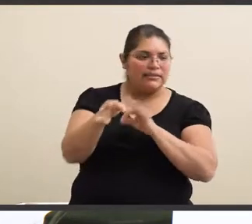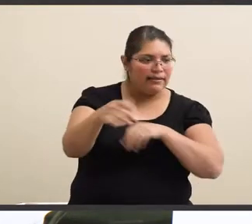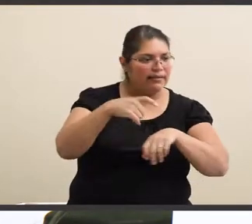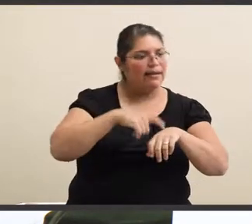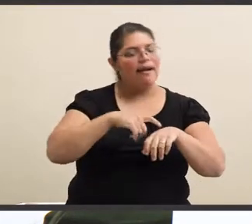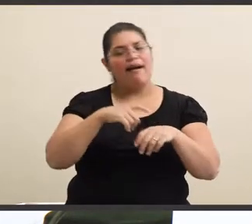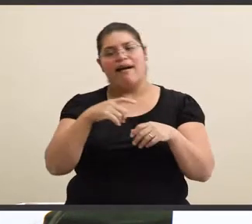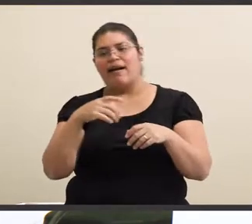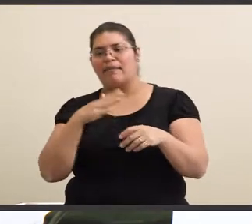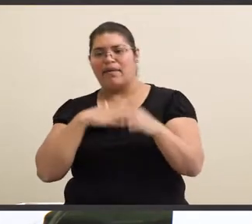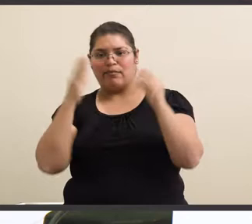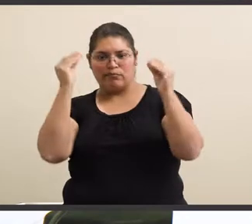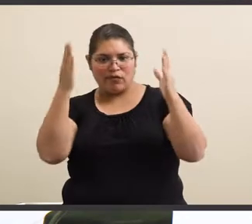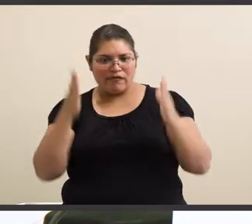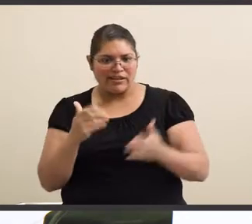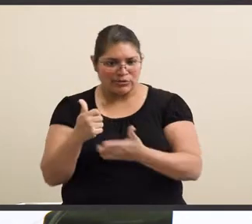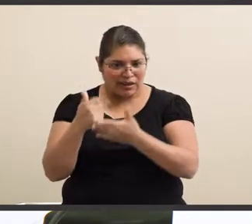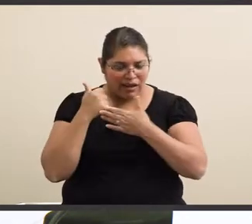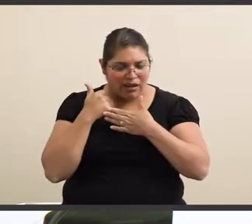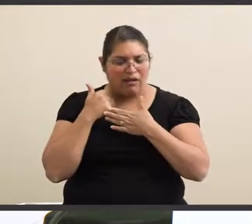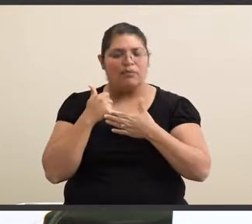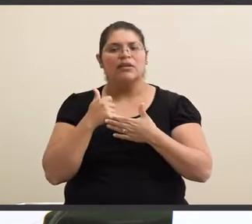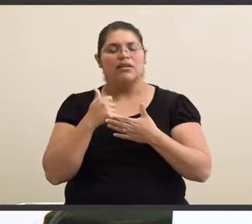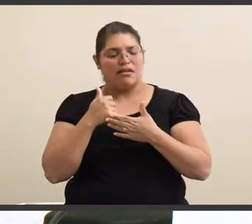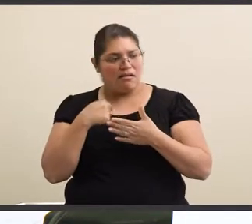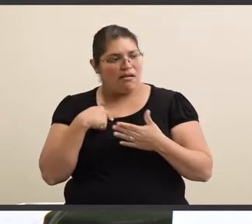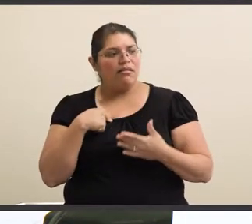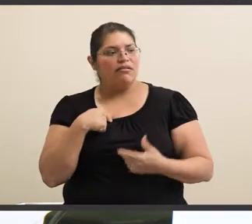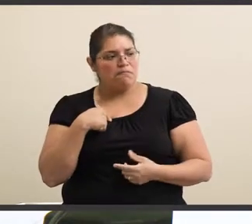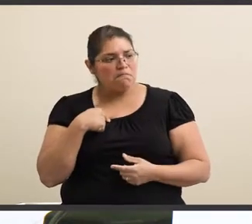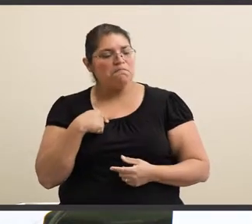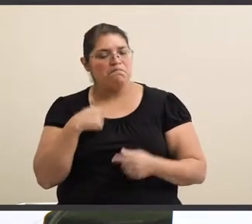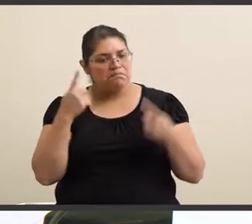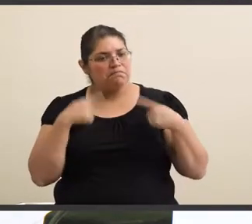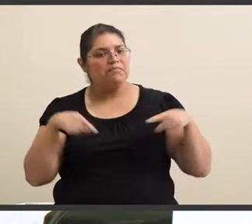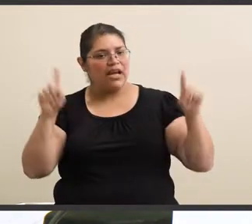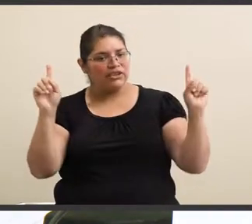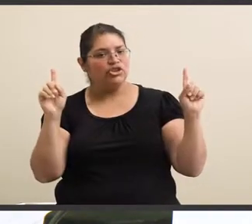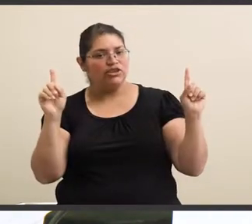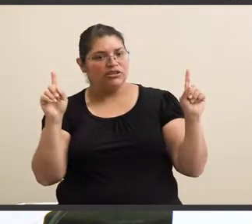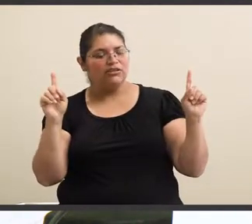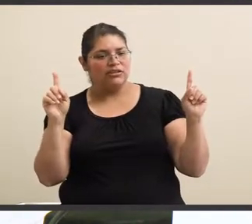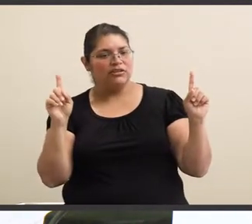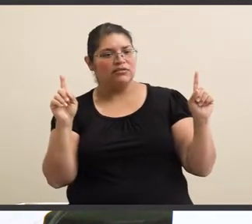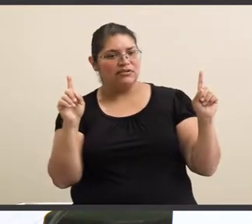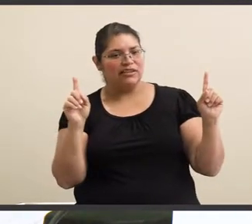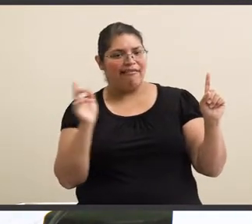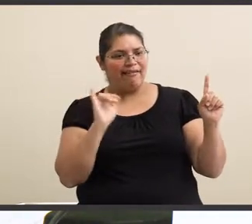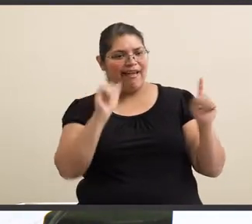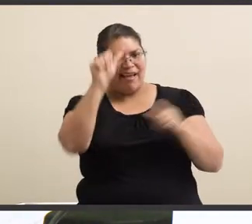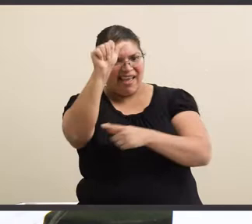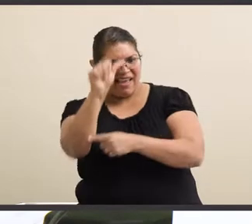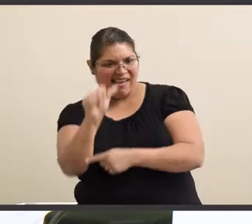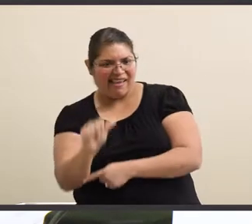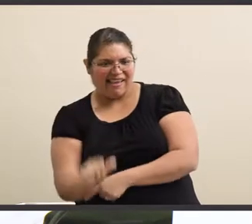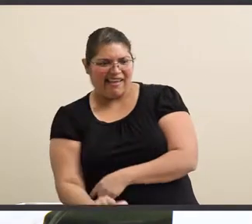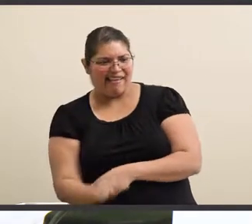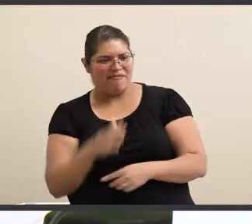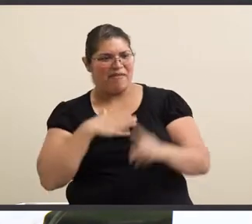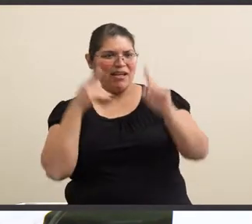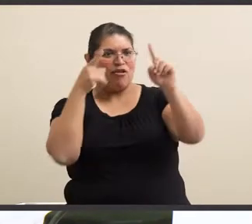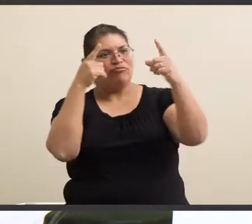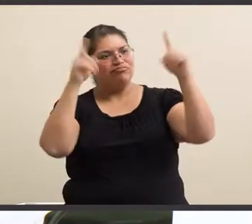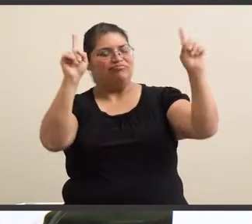and all my professors that helped me, I was able to achieve my, like, get all A's, you know, achieve my goals.